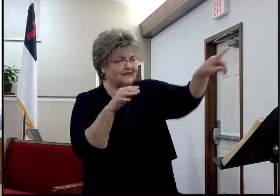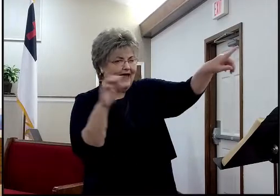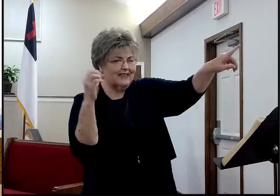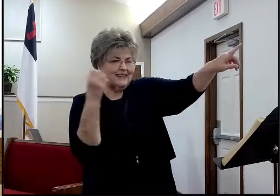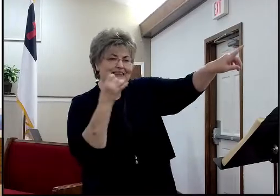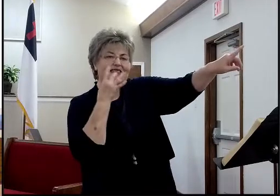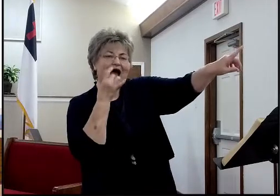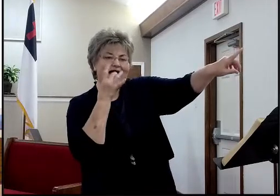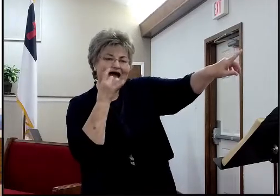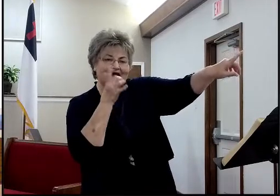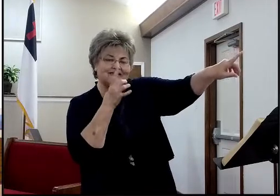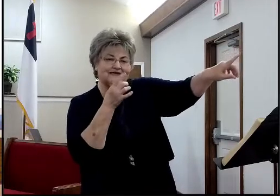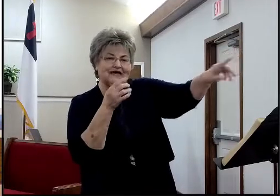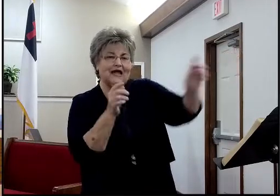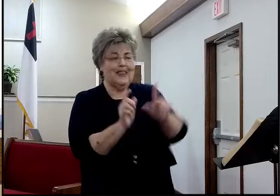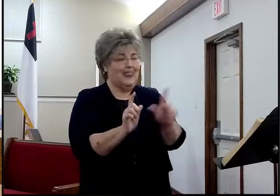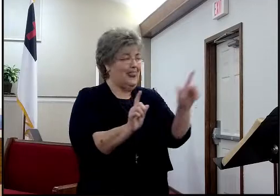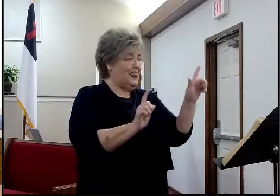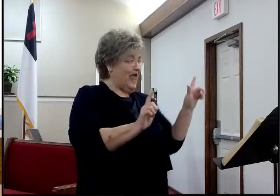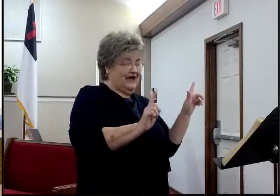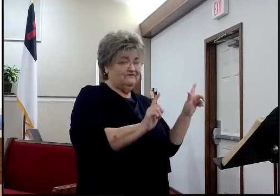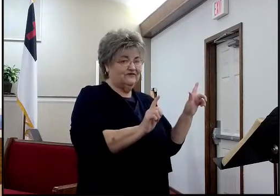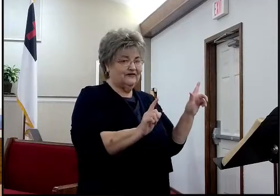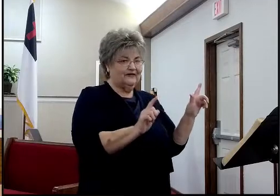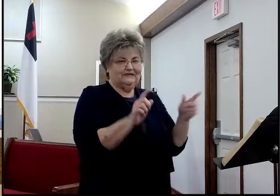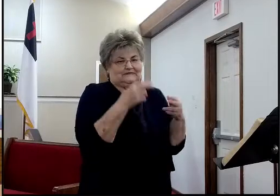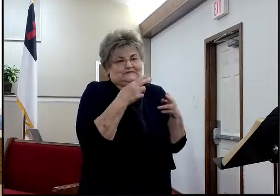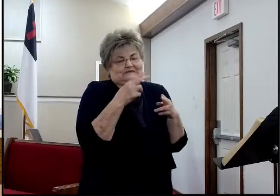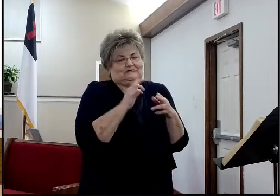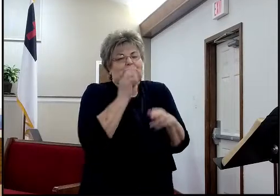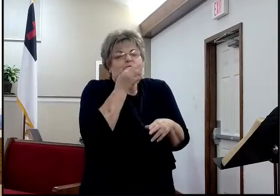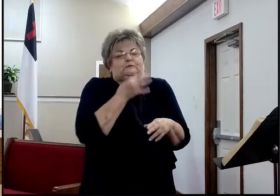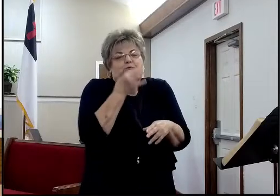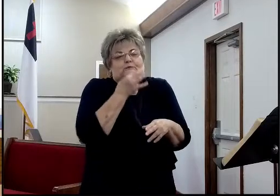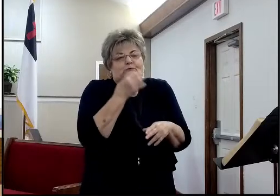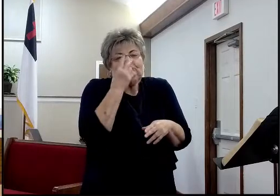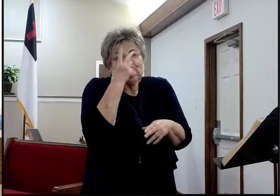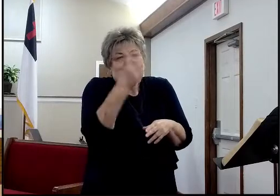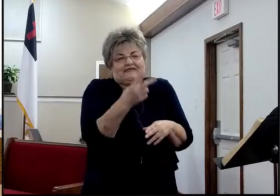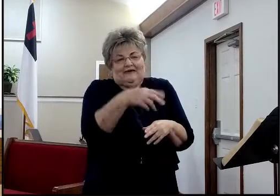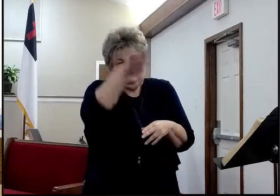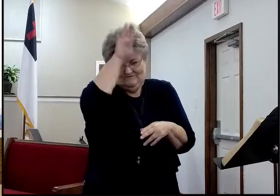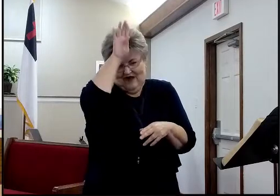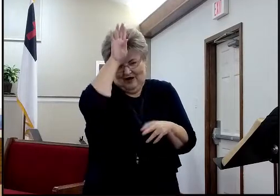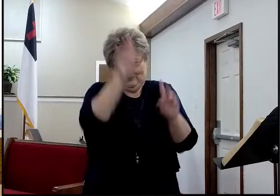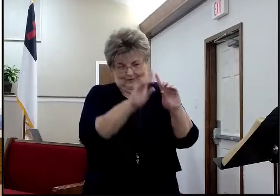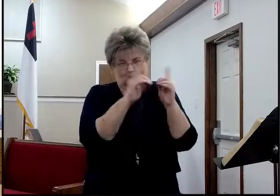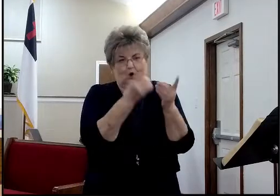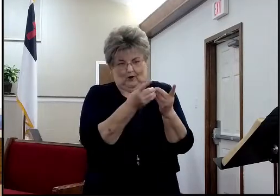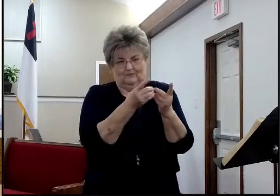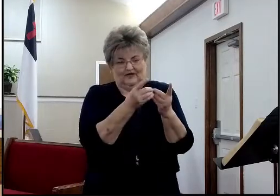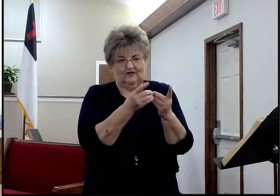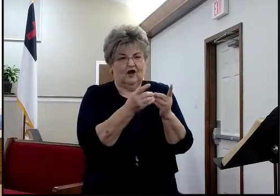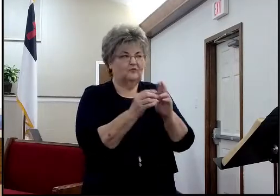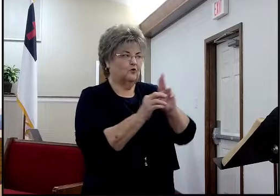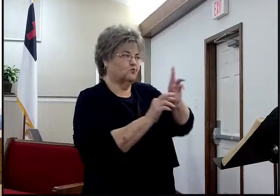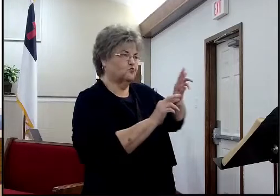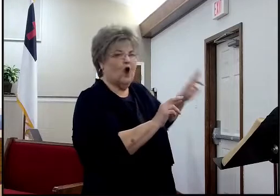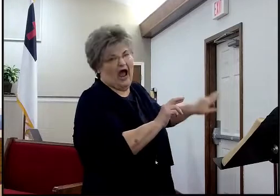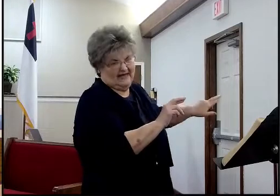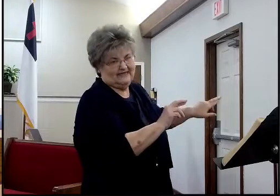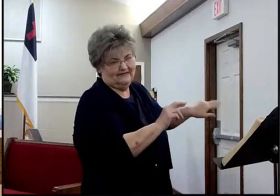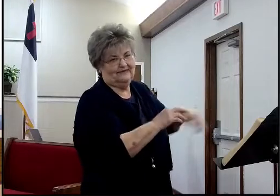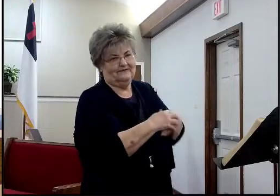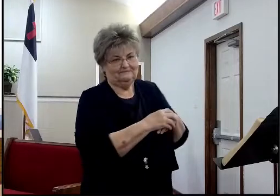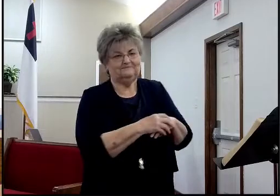30 seconds, and you're in Gray Forest. Yeah, you'll find Gray Forest. Like, literally, we could spit to them. Okay, I know that might be a little crass, but it is that close.